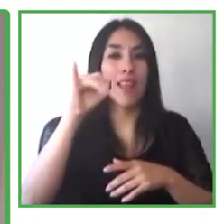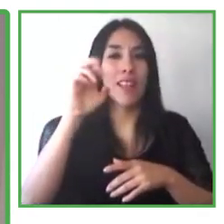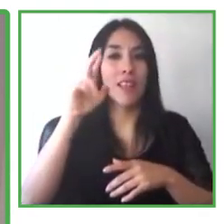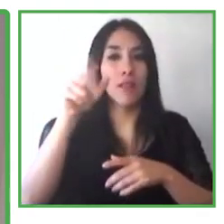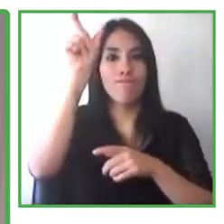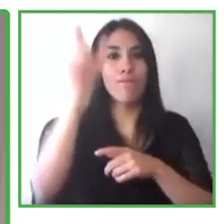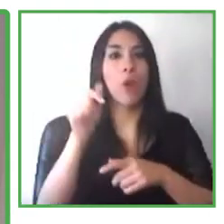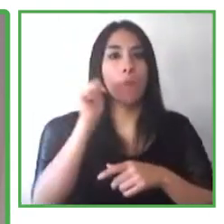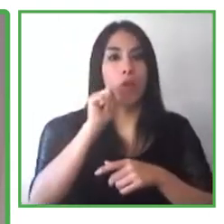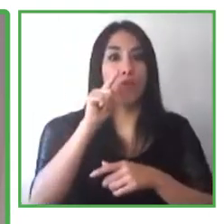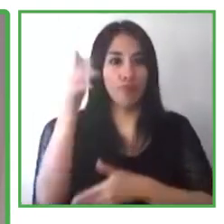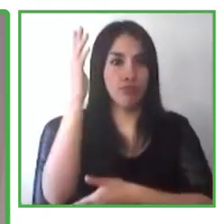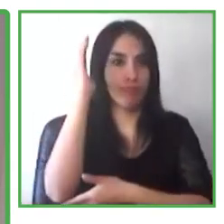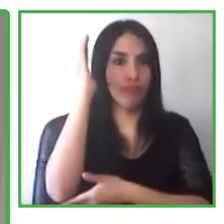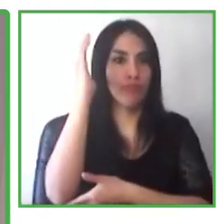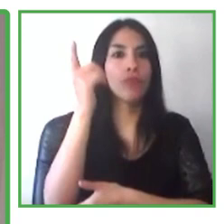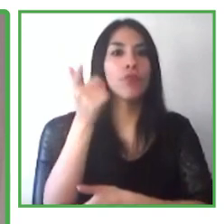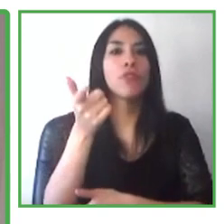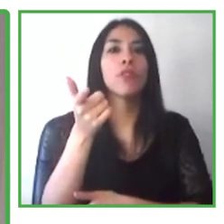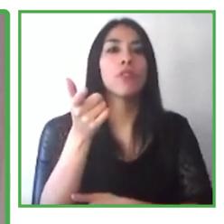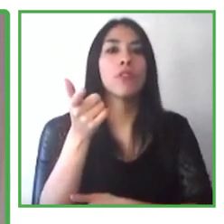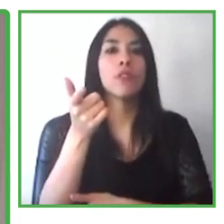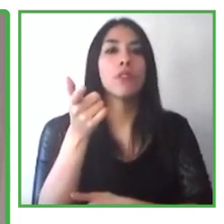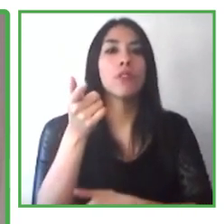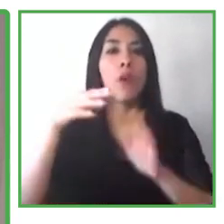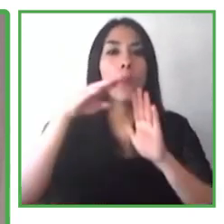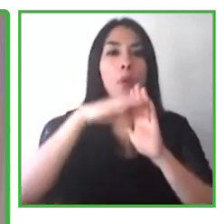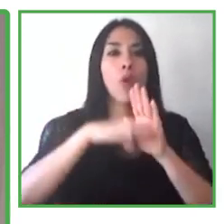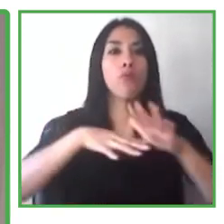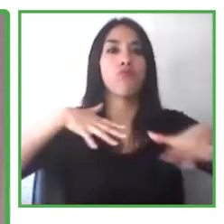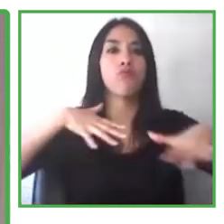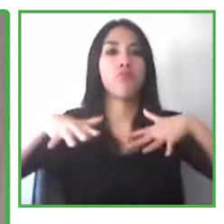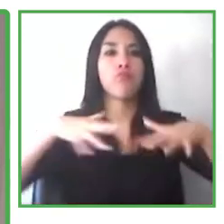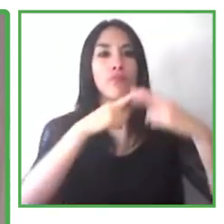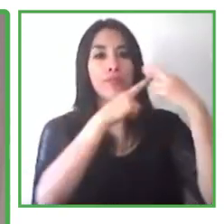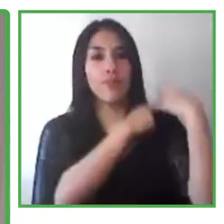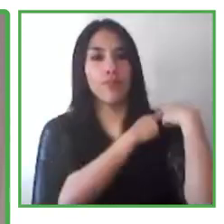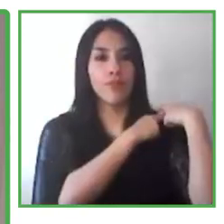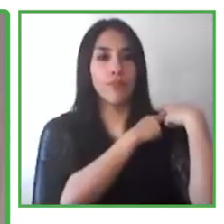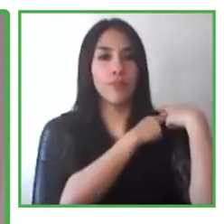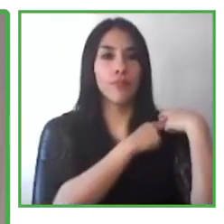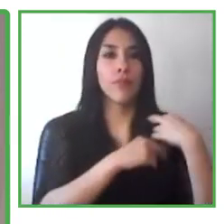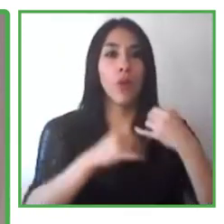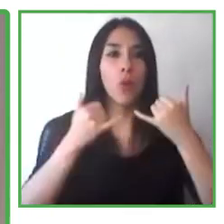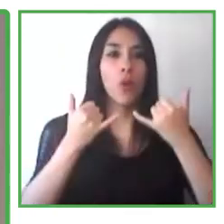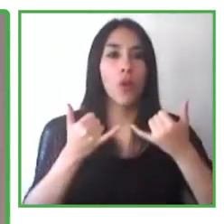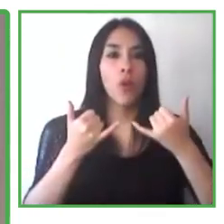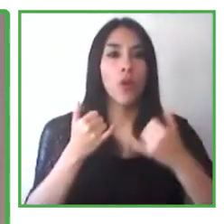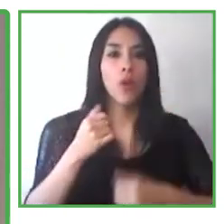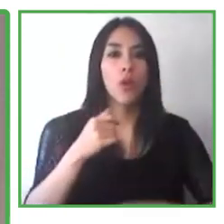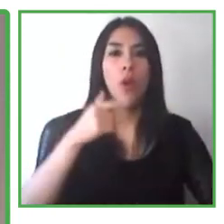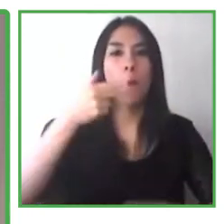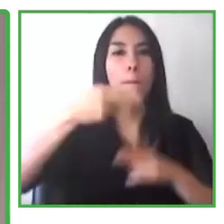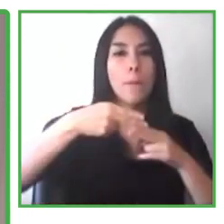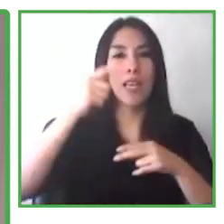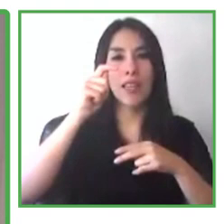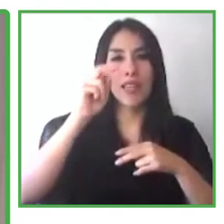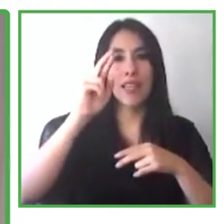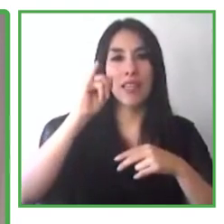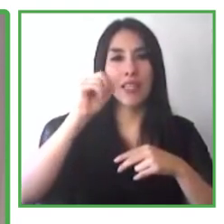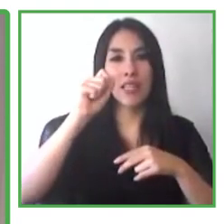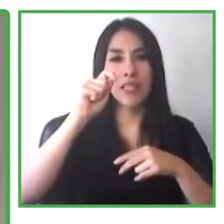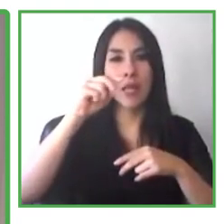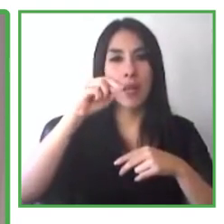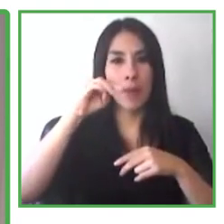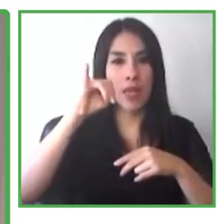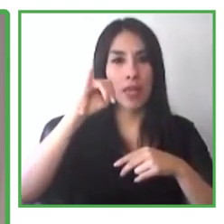Partnership for Economic Opportunities through Technology in the Americas, COETA. So it's perfectly relevant to what we're trying